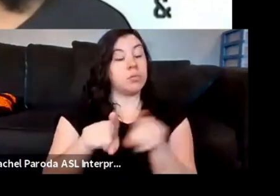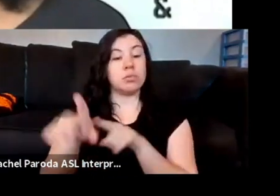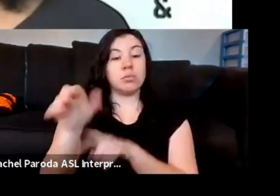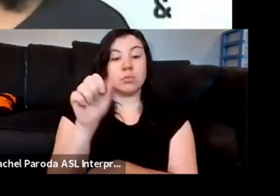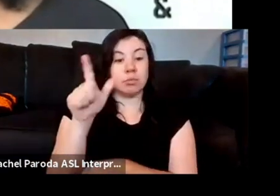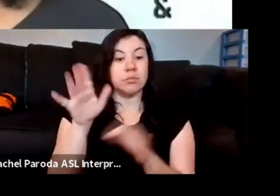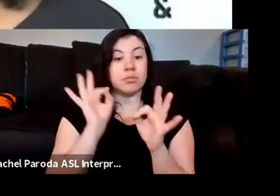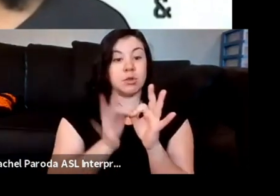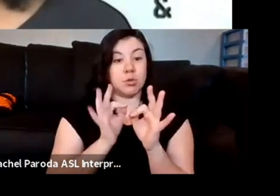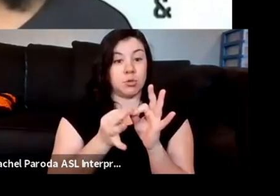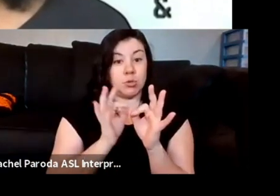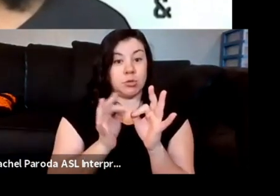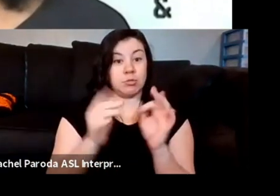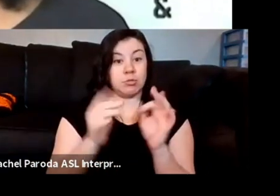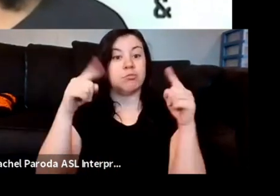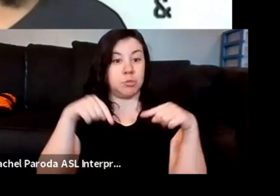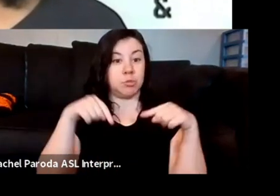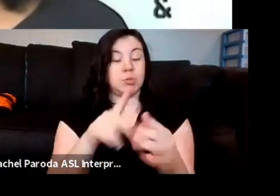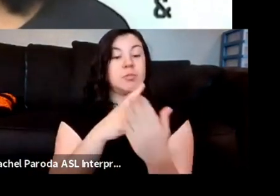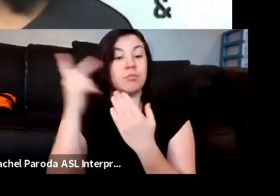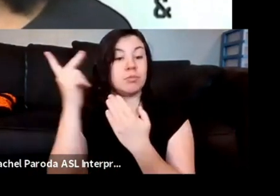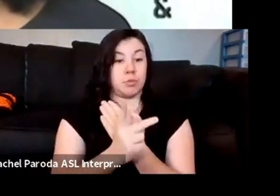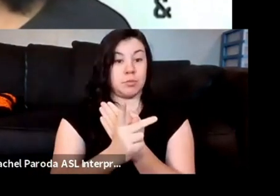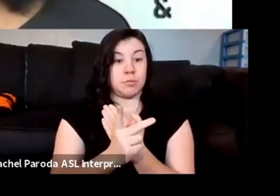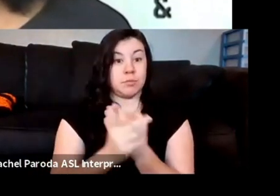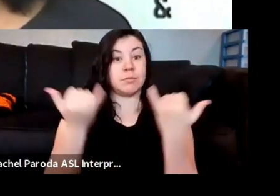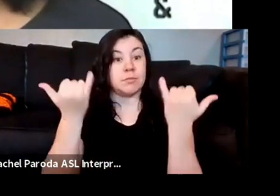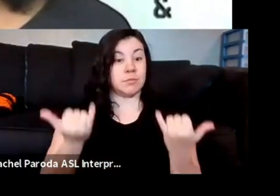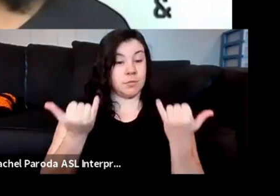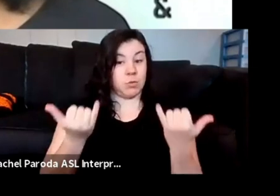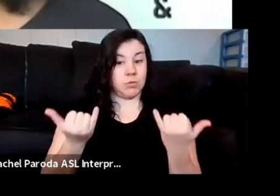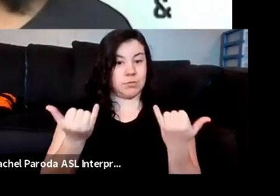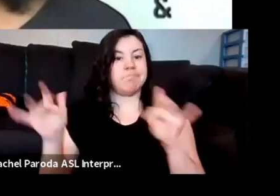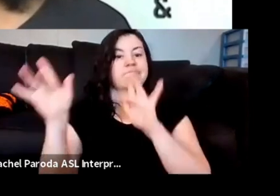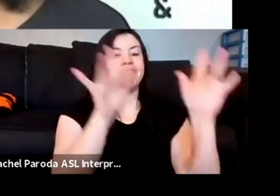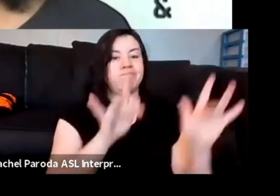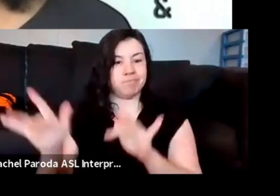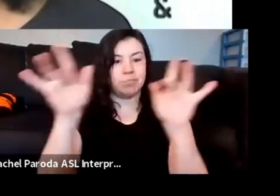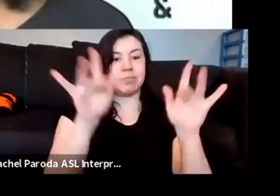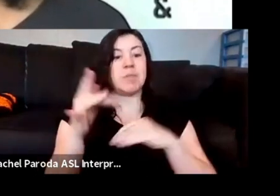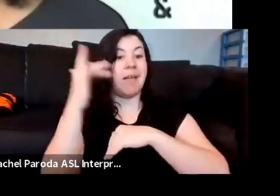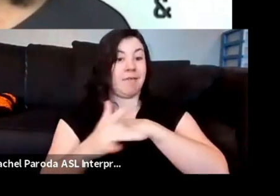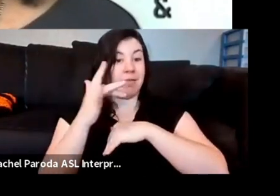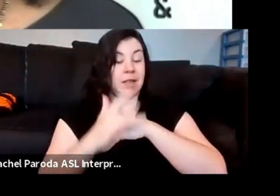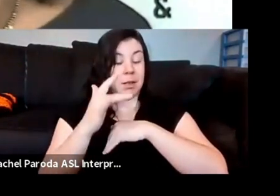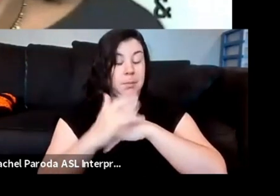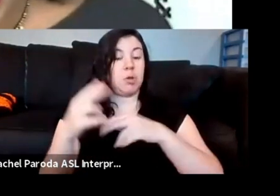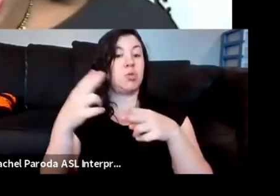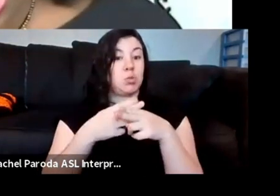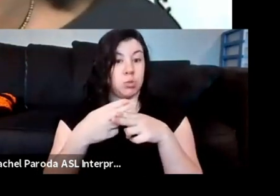screen with us throughout this program. And today's session will be recorded and available on the teach-in website soon.